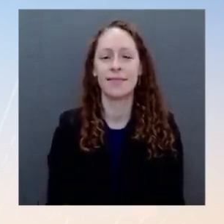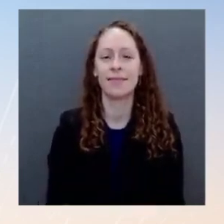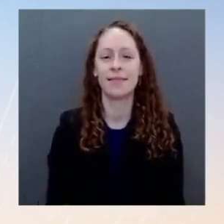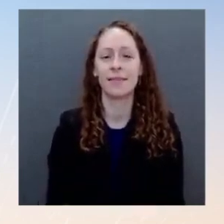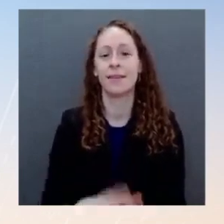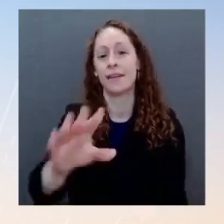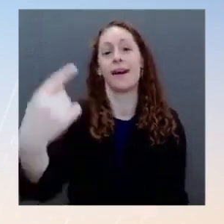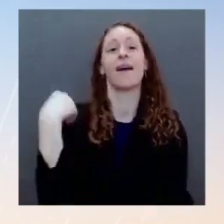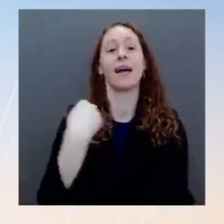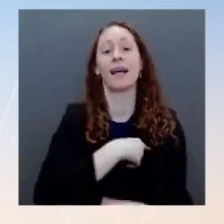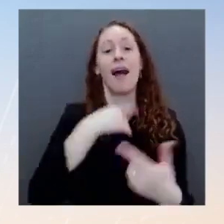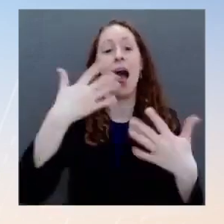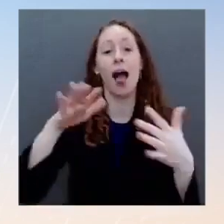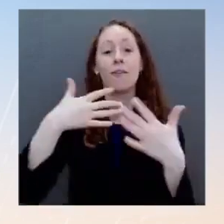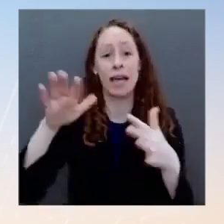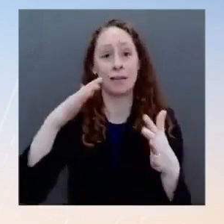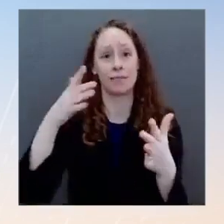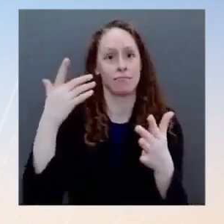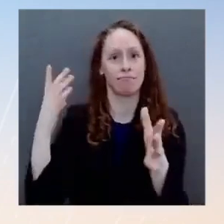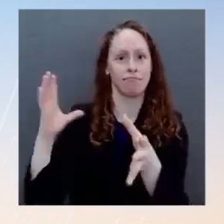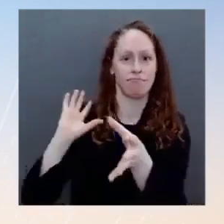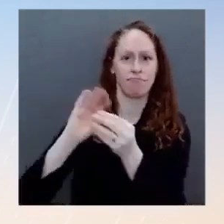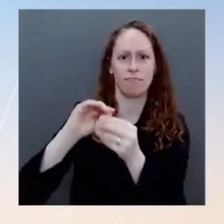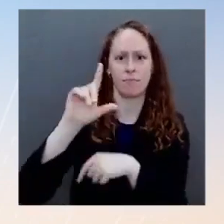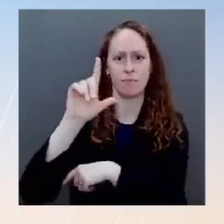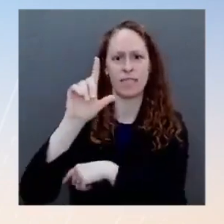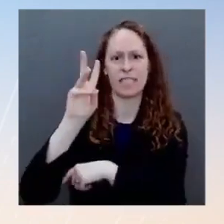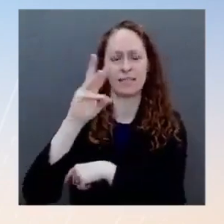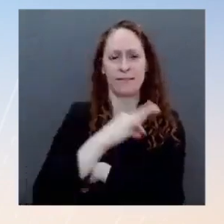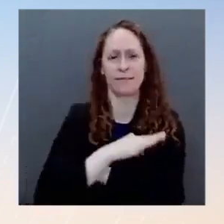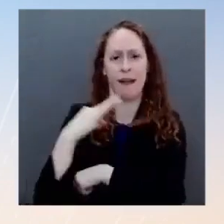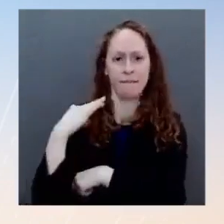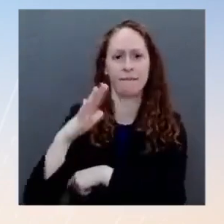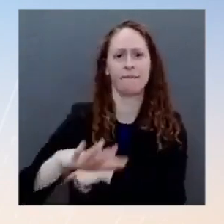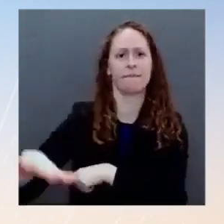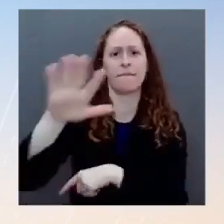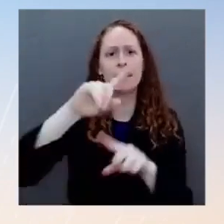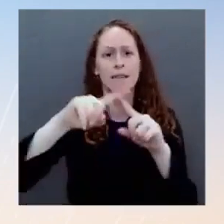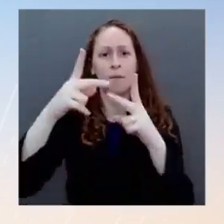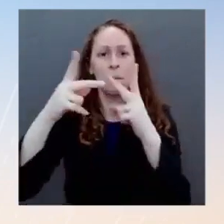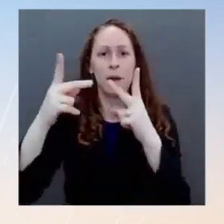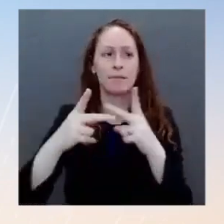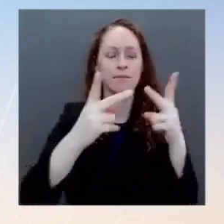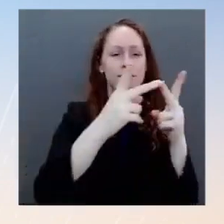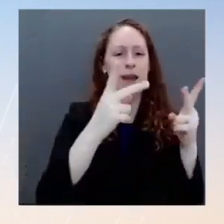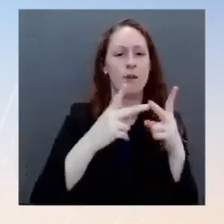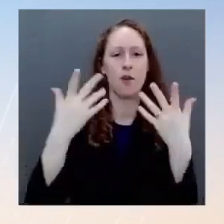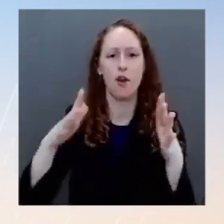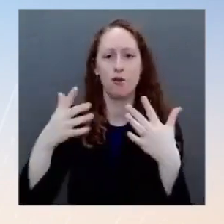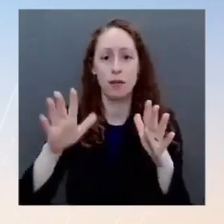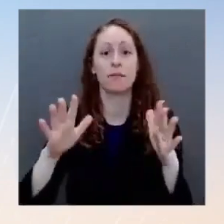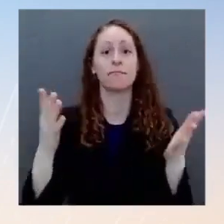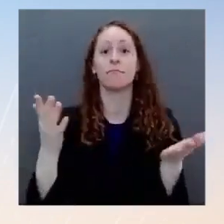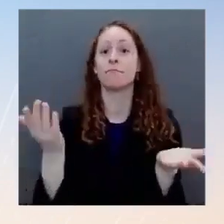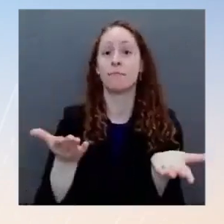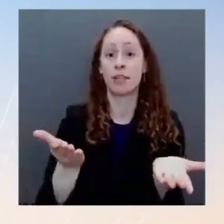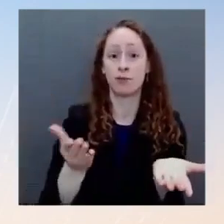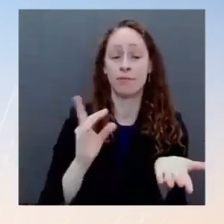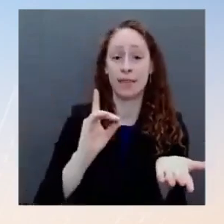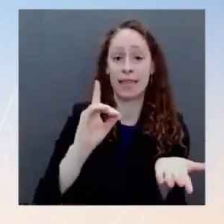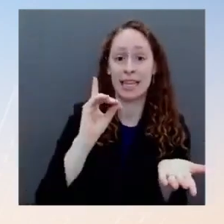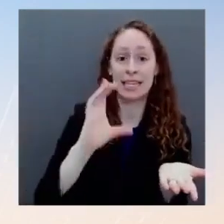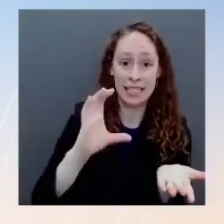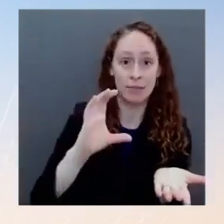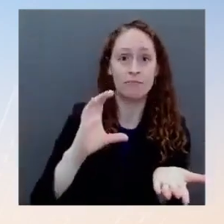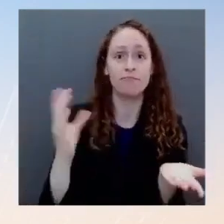the District of Columbia, and 24 tribal nations. And since March of 2020, since the beginning of this pandemic,